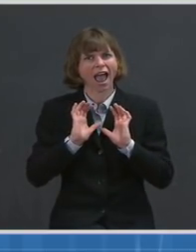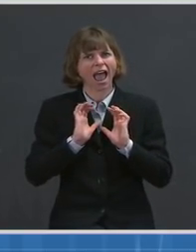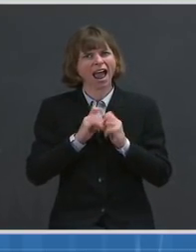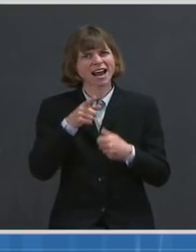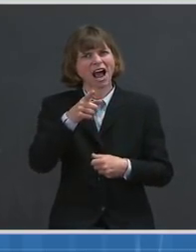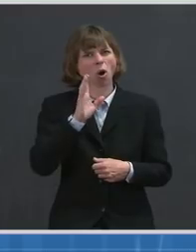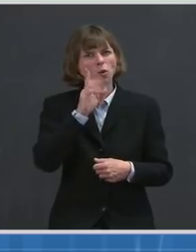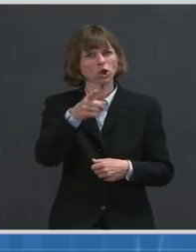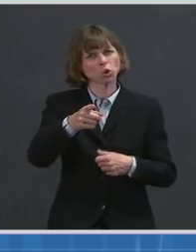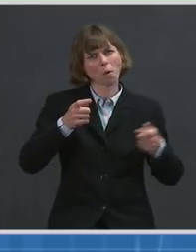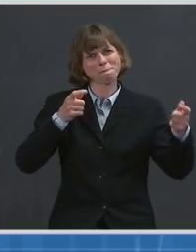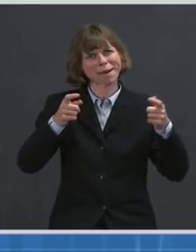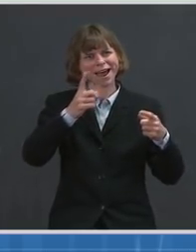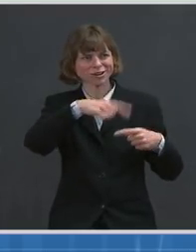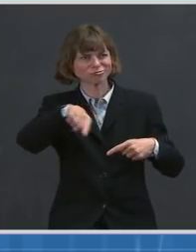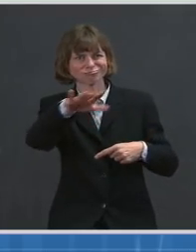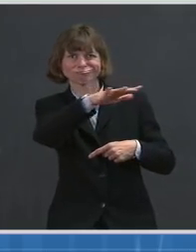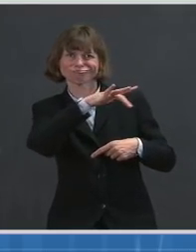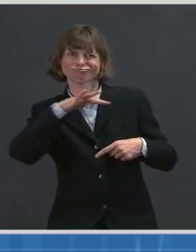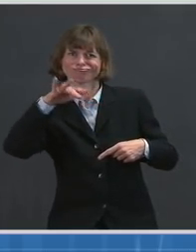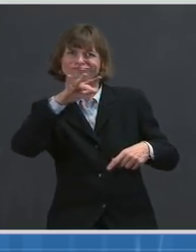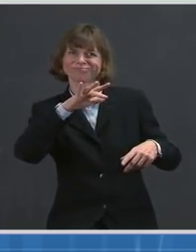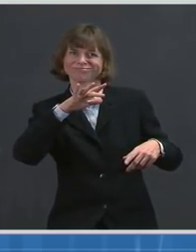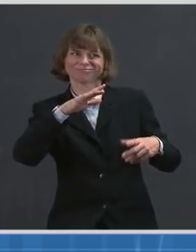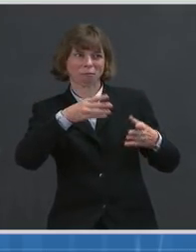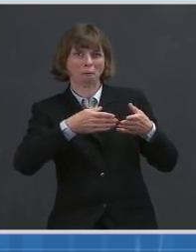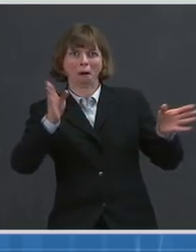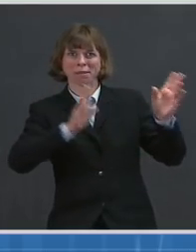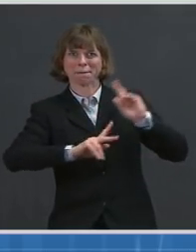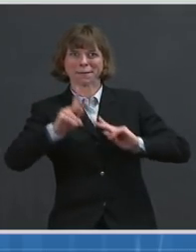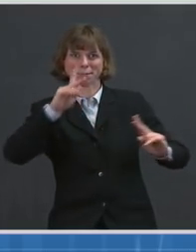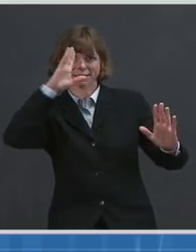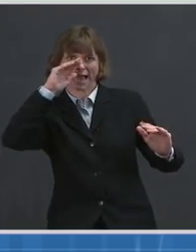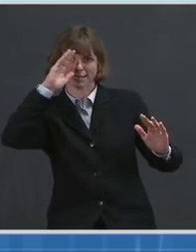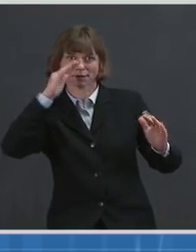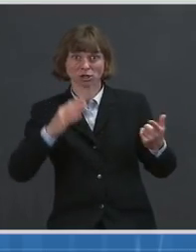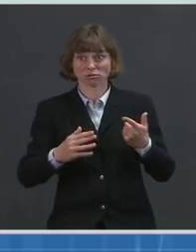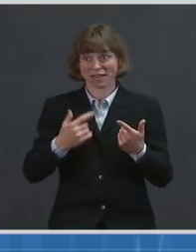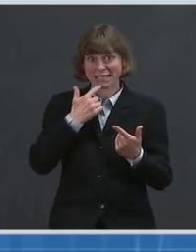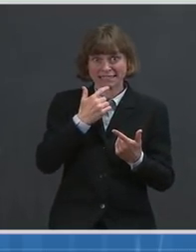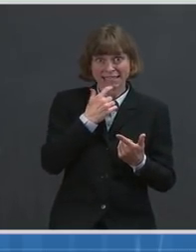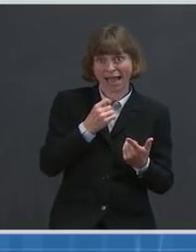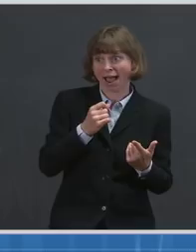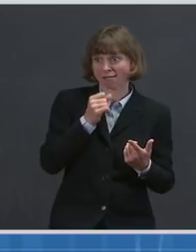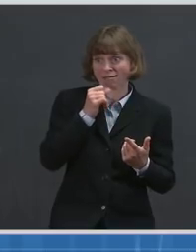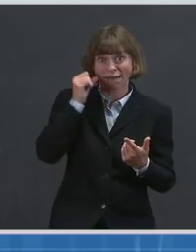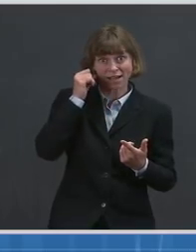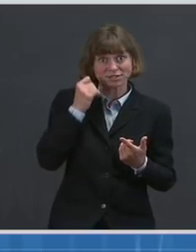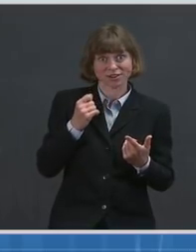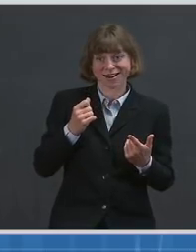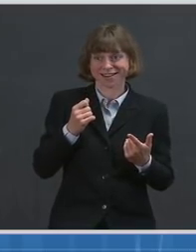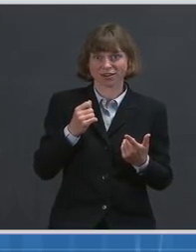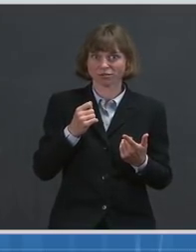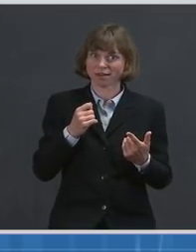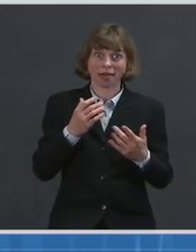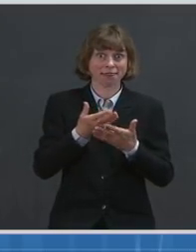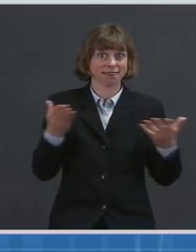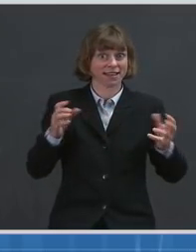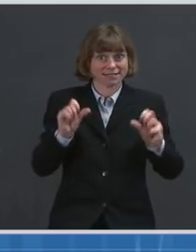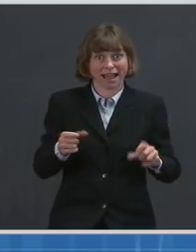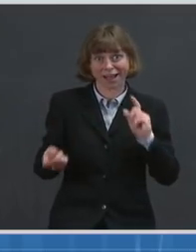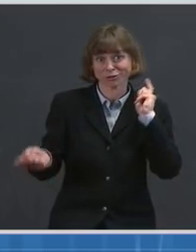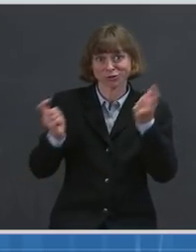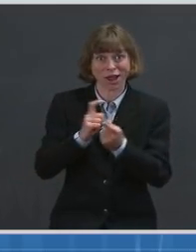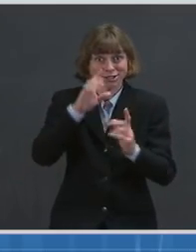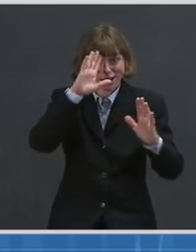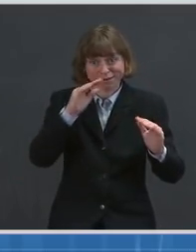those dates? As you've pointed out, as the President pointed out, you know, things could change, the situation could change. But how do you manage expectations from a public that might not always